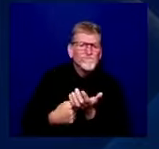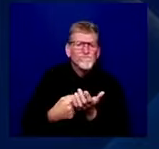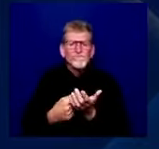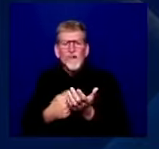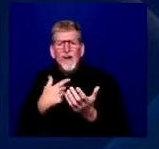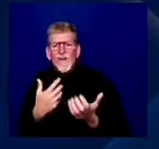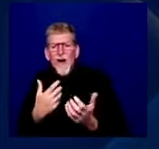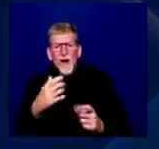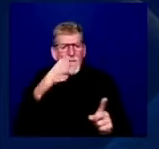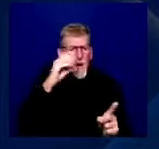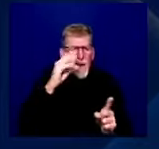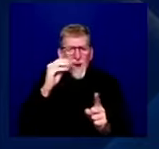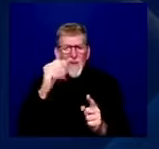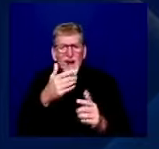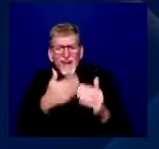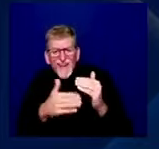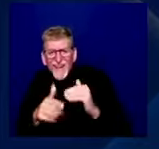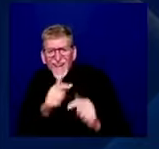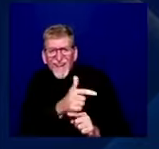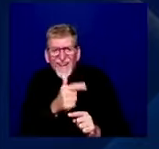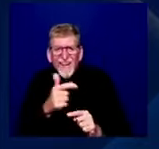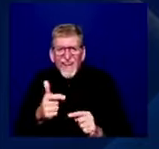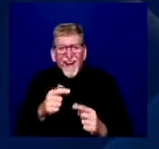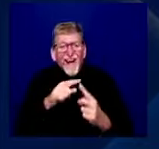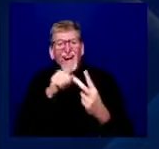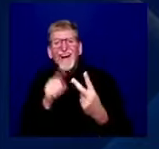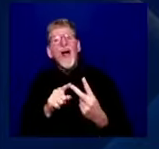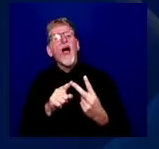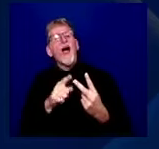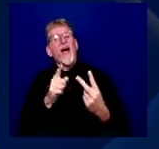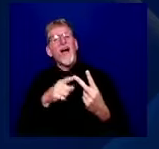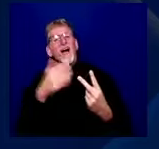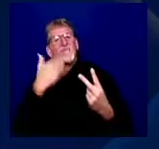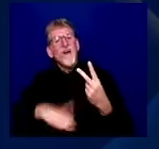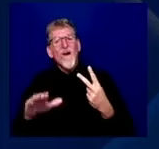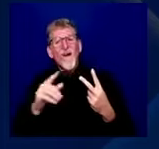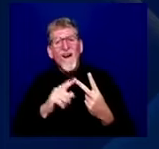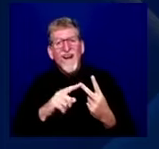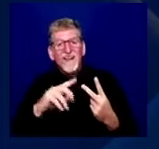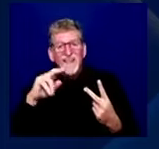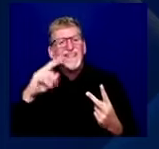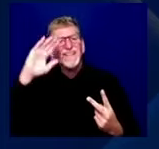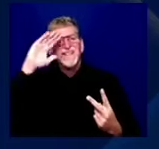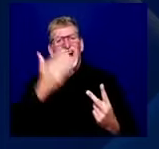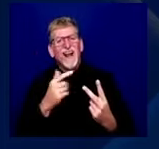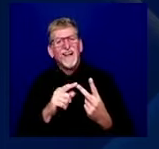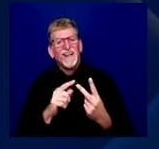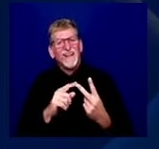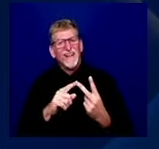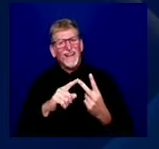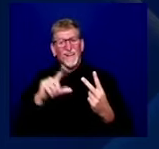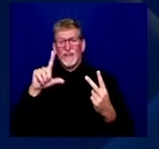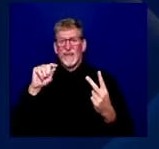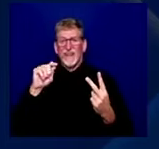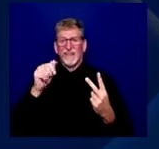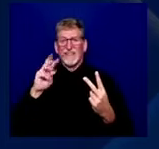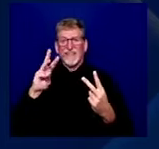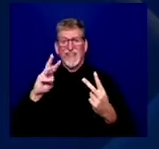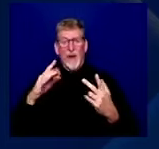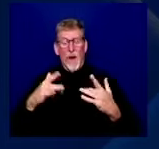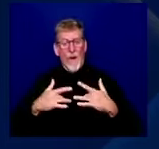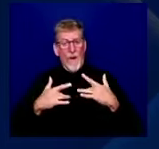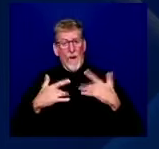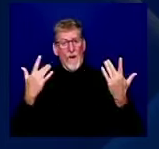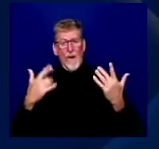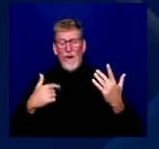2016. We were over the moon. And so on April 12th of 2016, we walked into Cedars Sinai